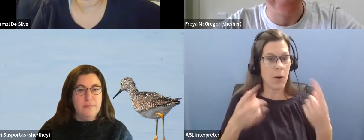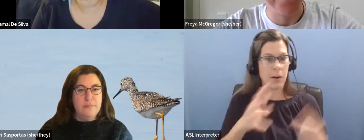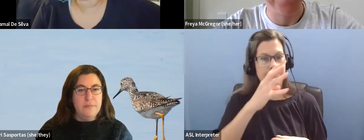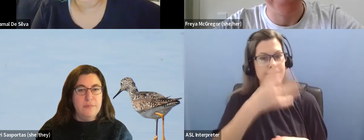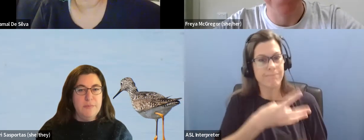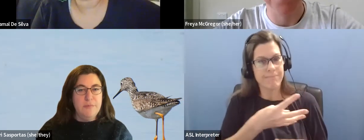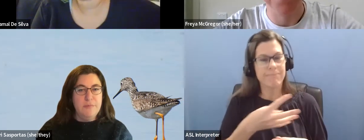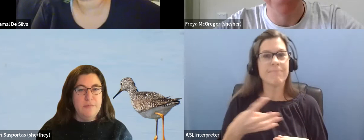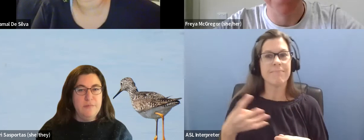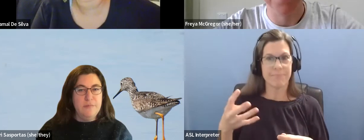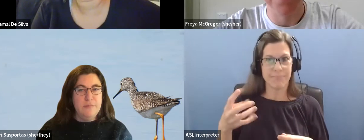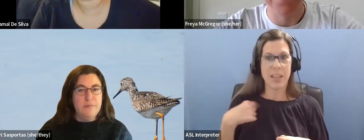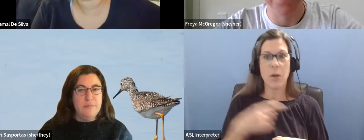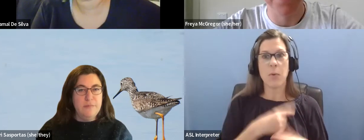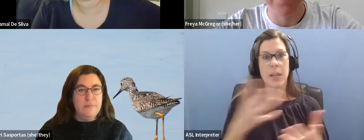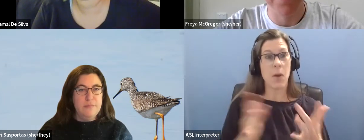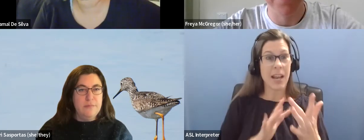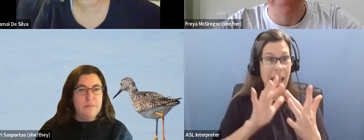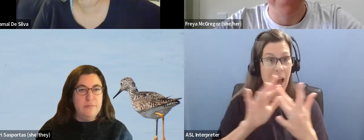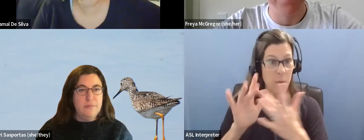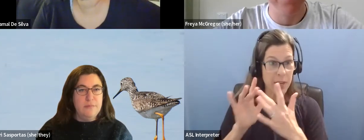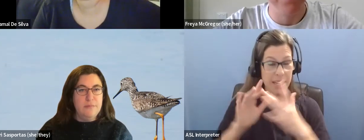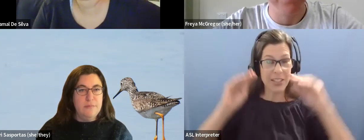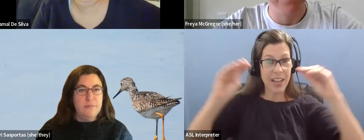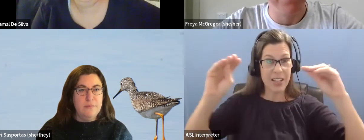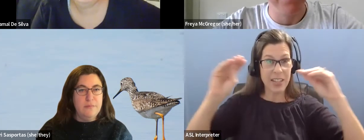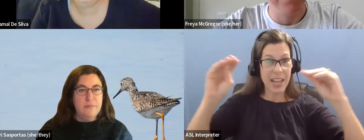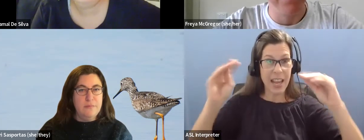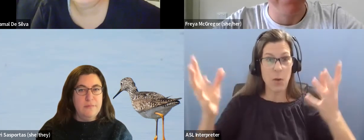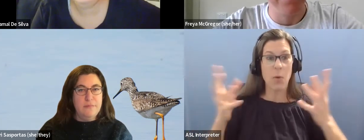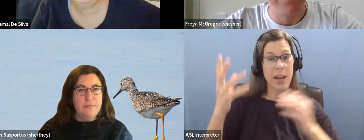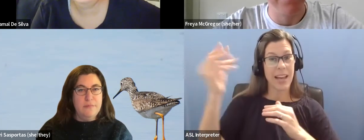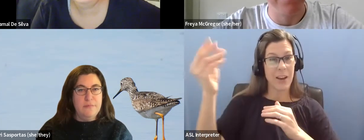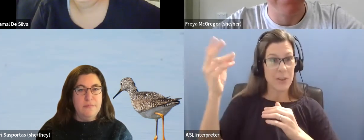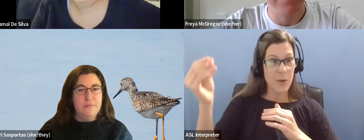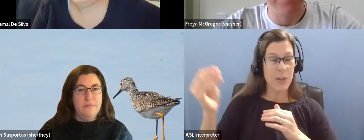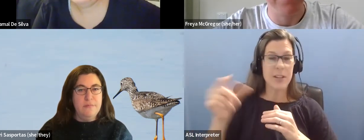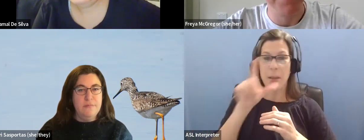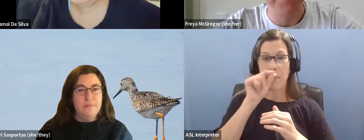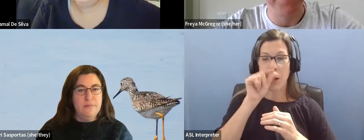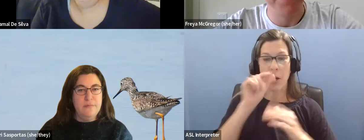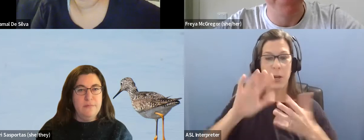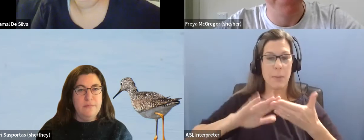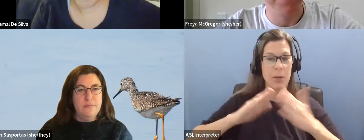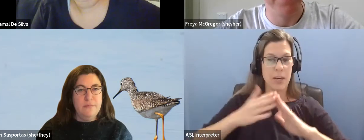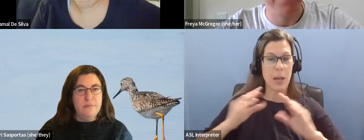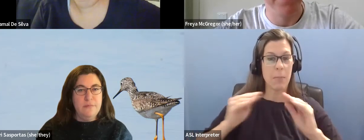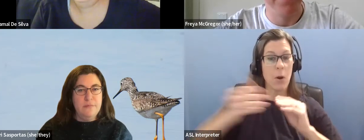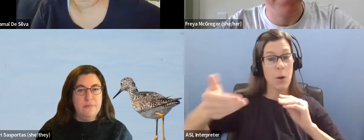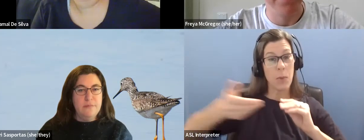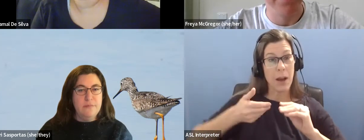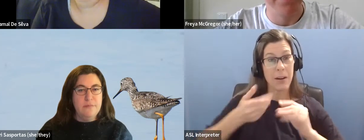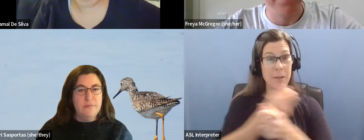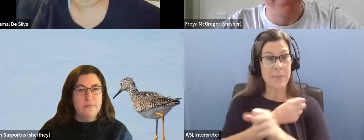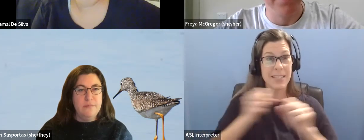education, outreach, and advocacy to make the birding community and the outdoors more welcoming, inclusive, safe, and